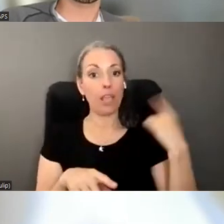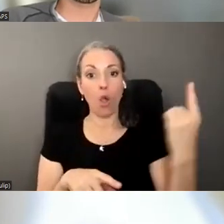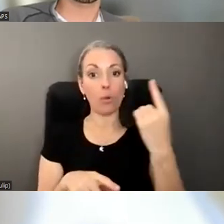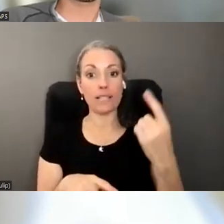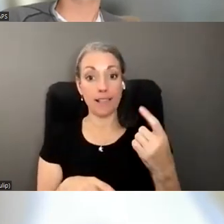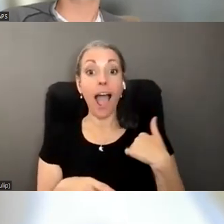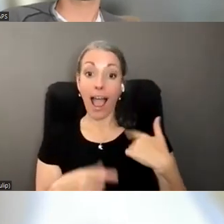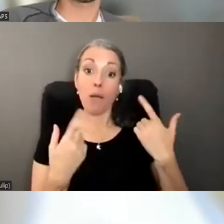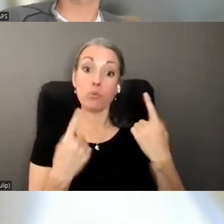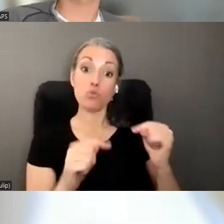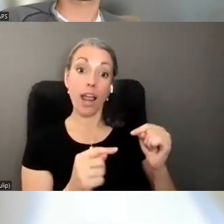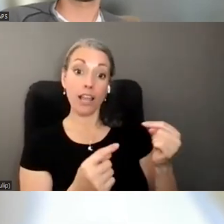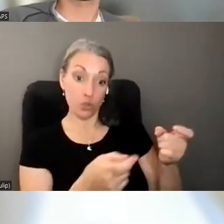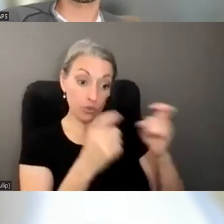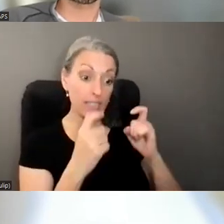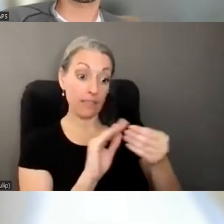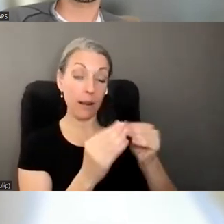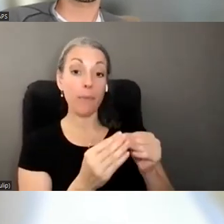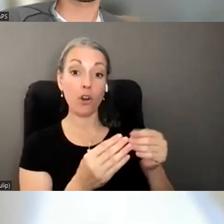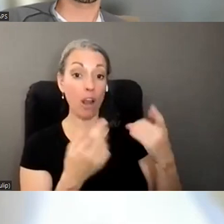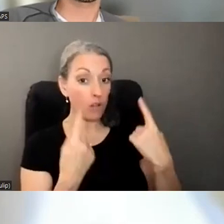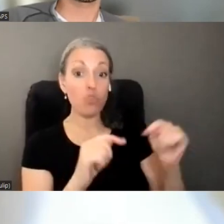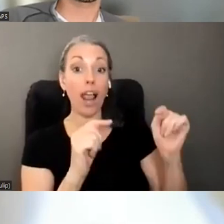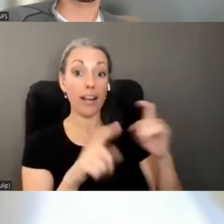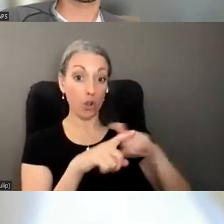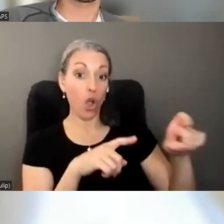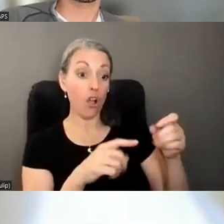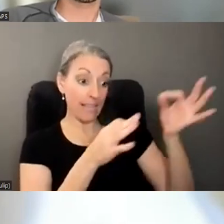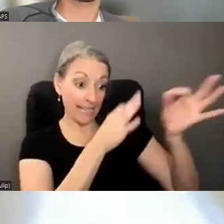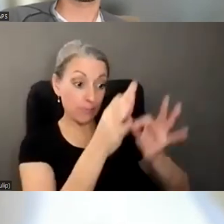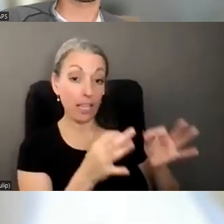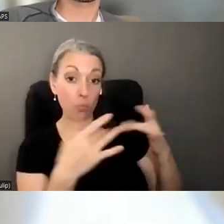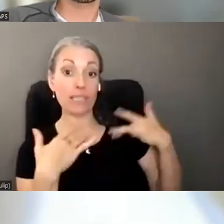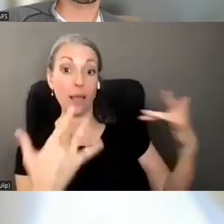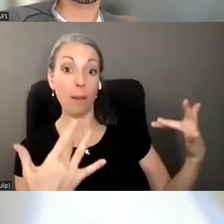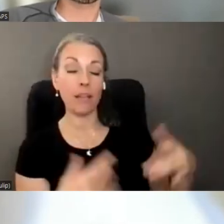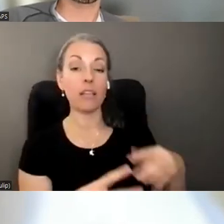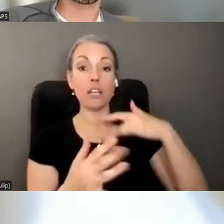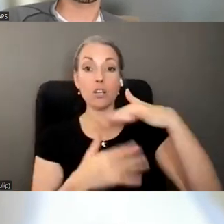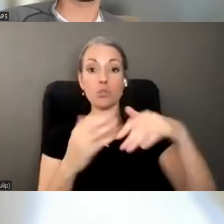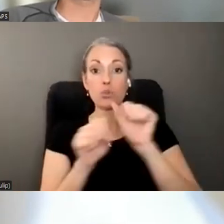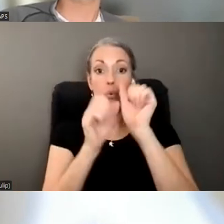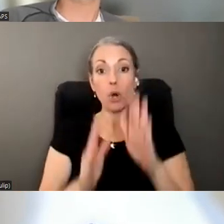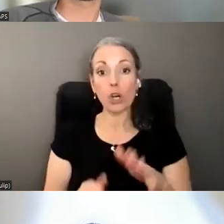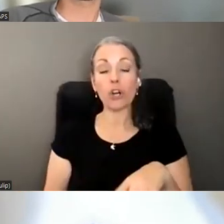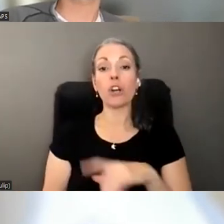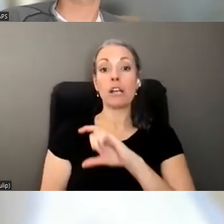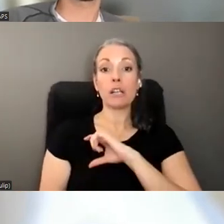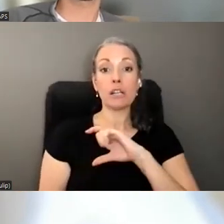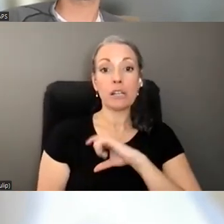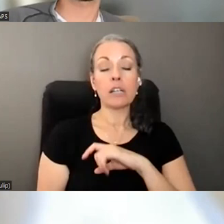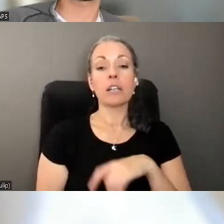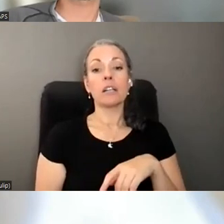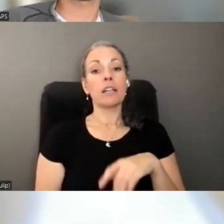number I'll try right you need to come at any approach if it's a social worker a detective a county prosecutor